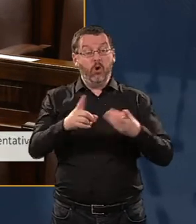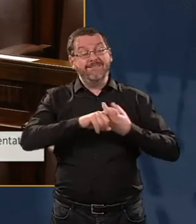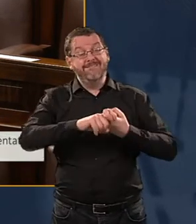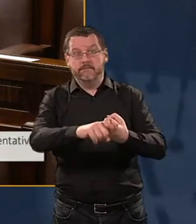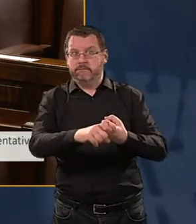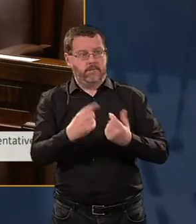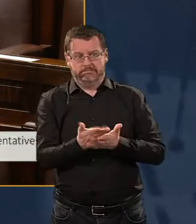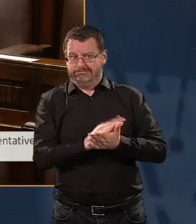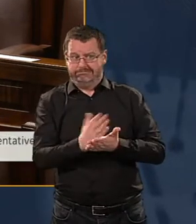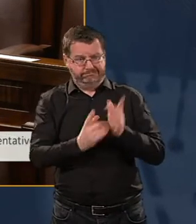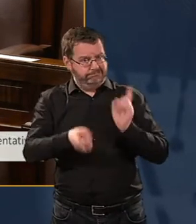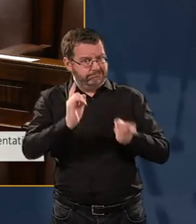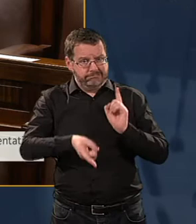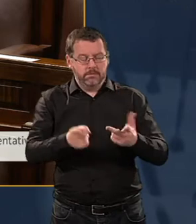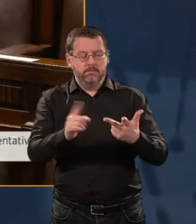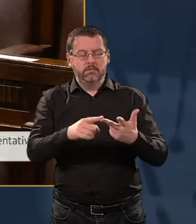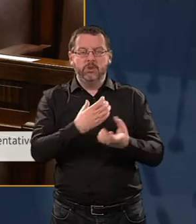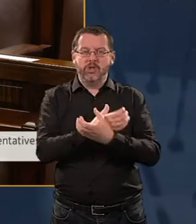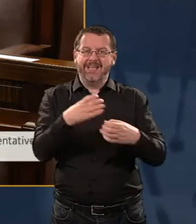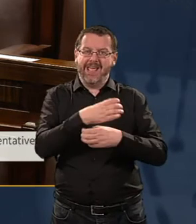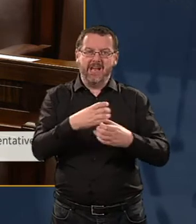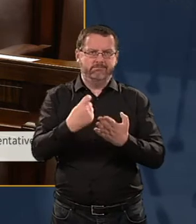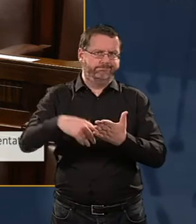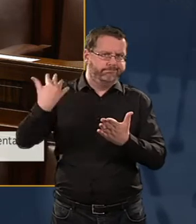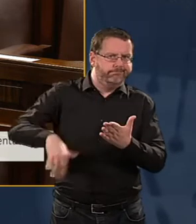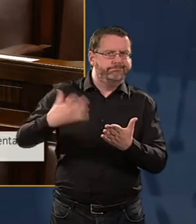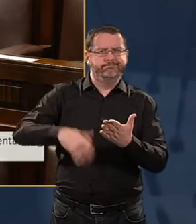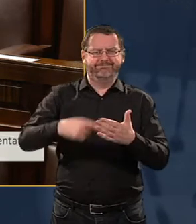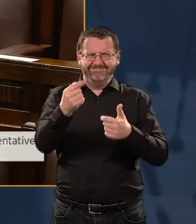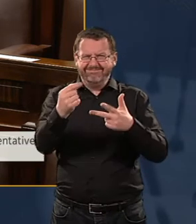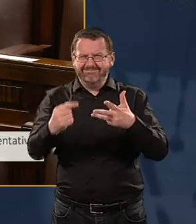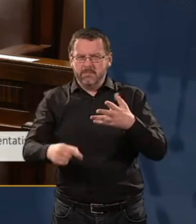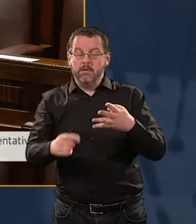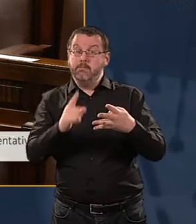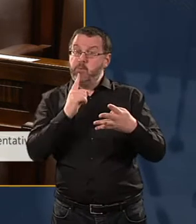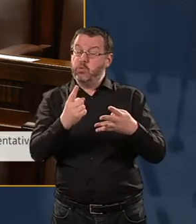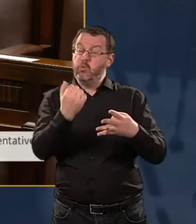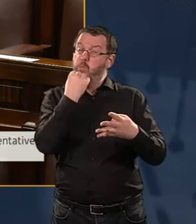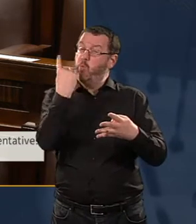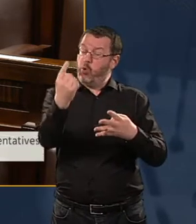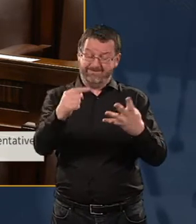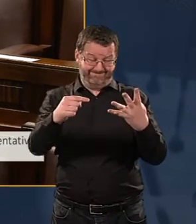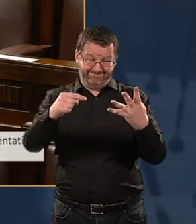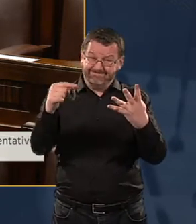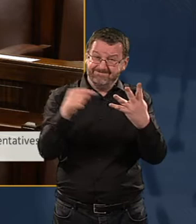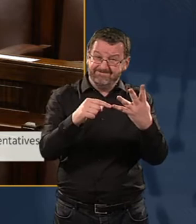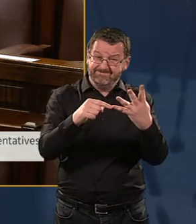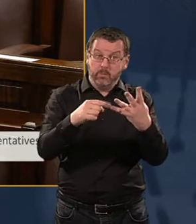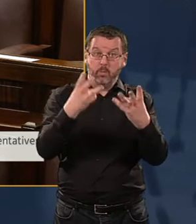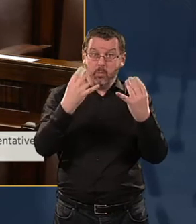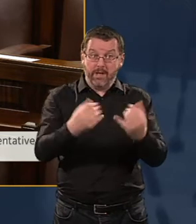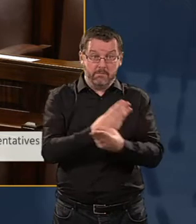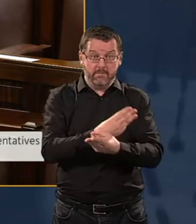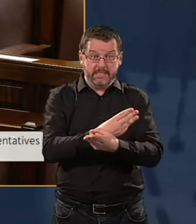extortionate cost of childcare. But there is no doubt that probably the major contributory factor